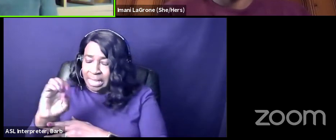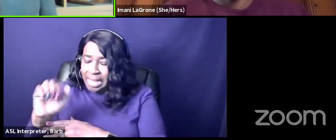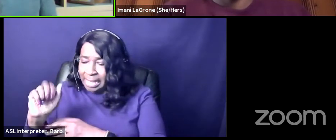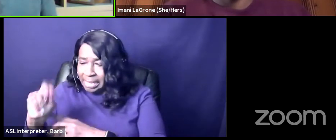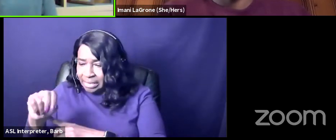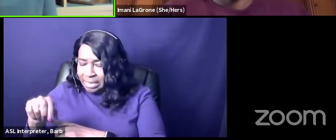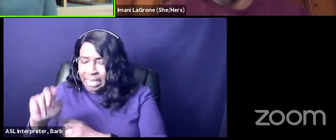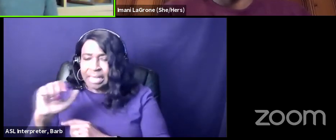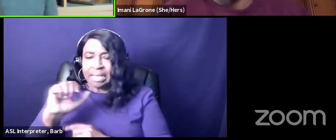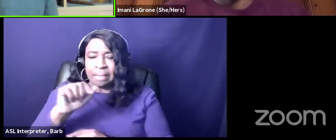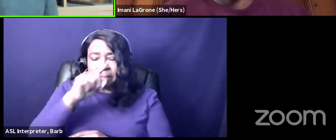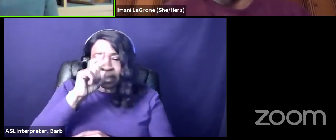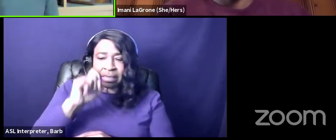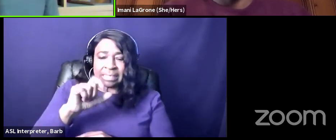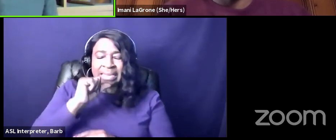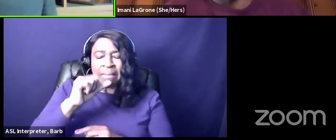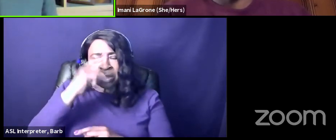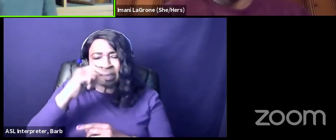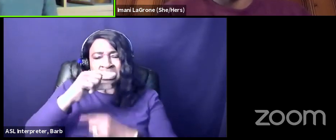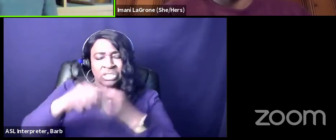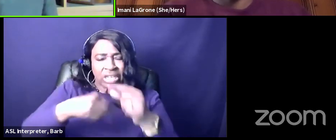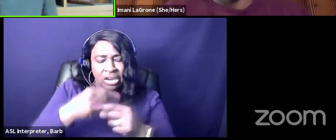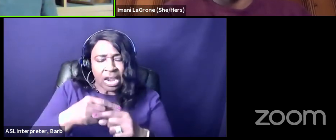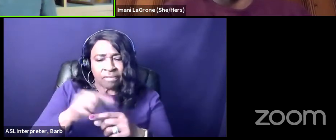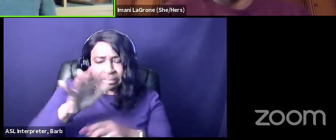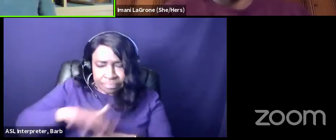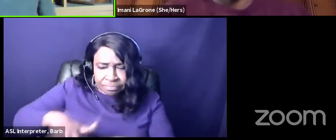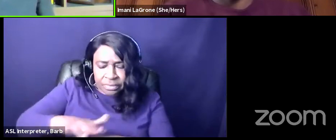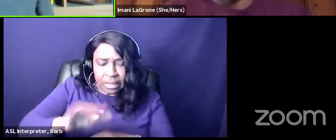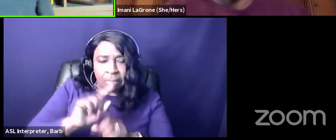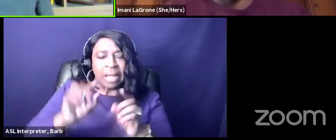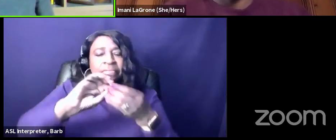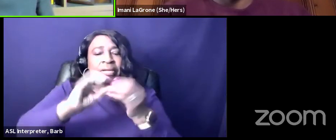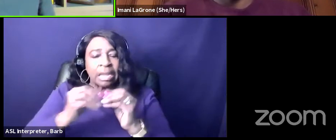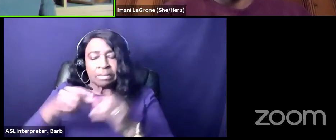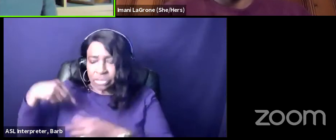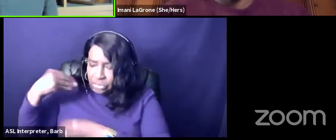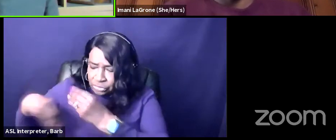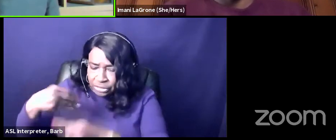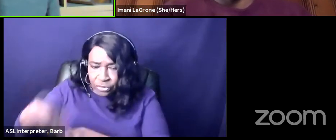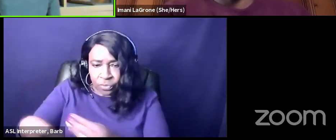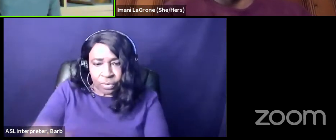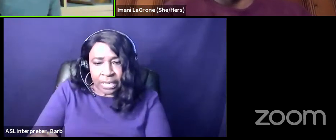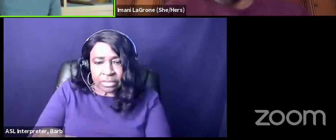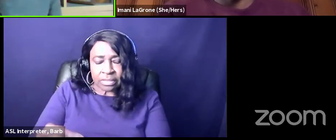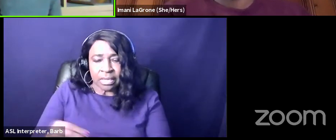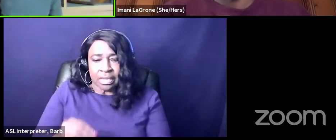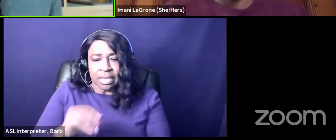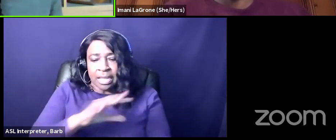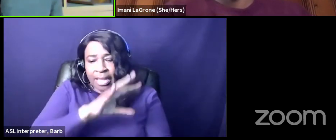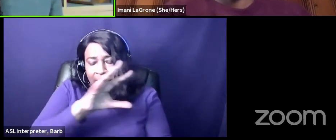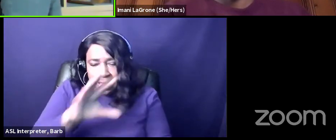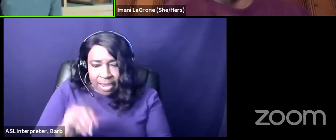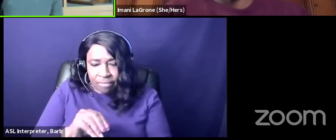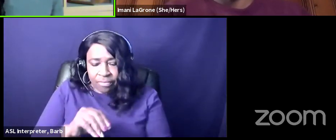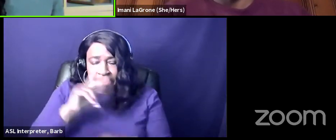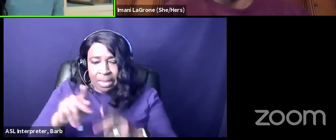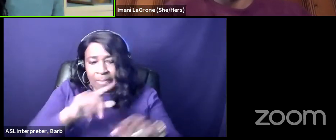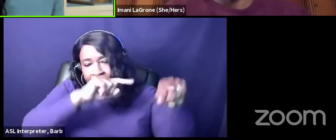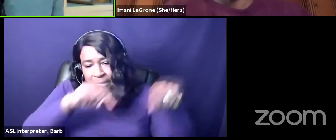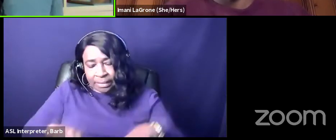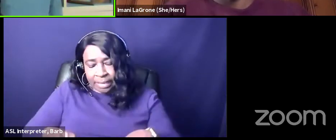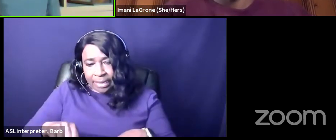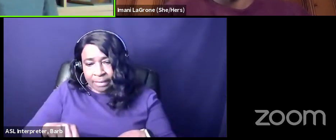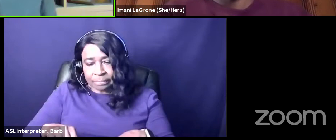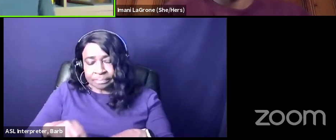necessarily um geographic proximity but the numbers of generations of afro-caribbeans who've been migrating here and